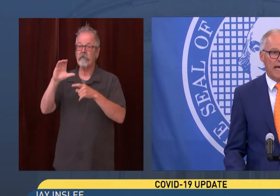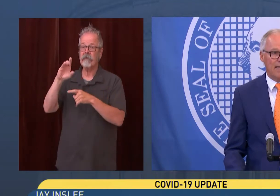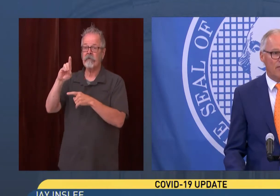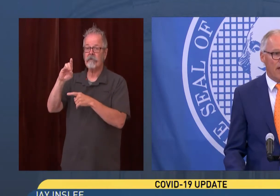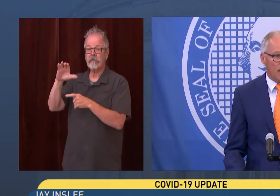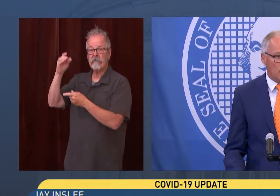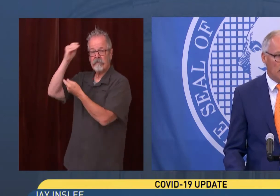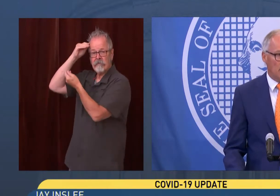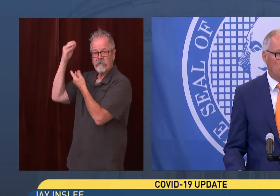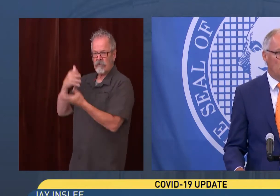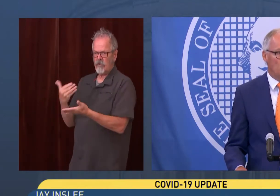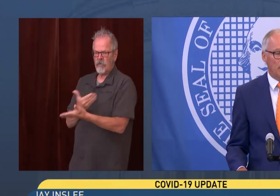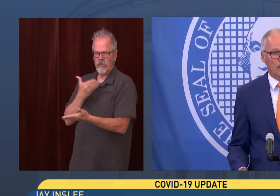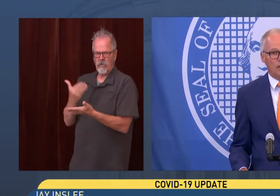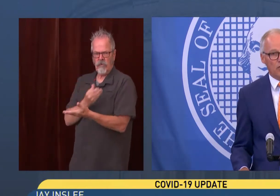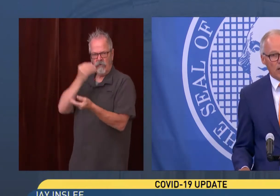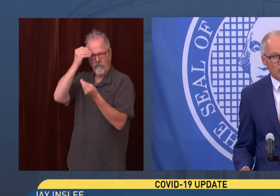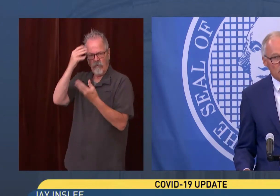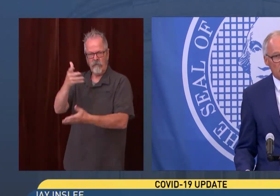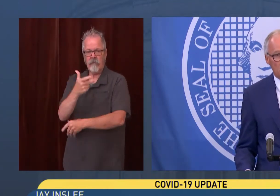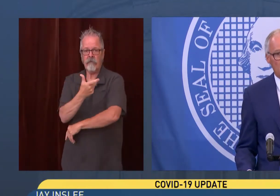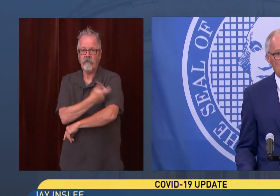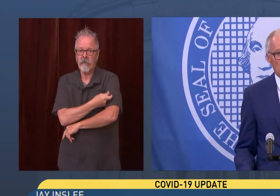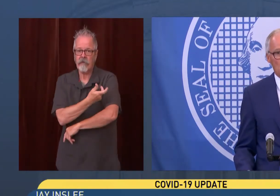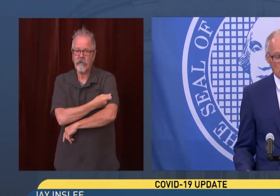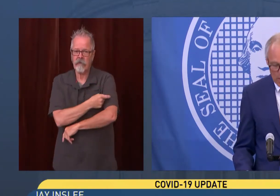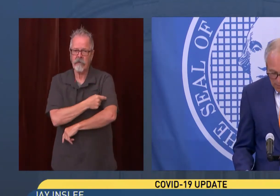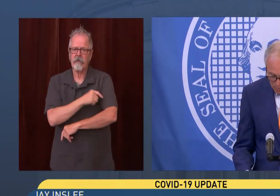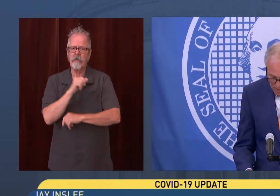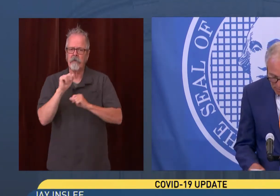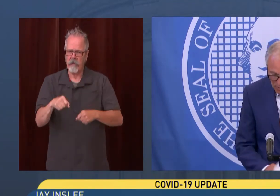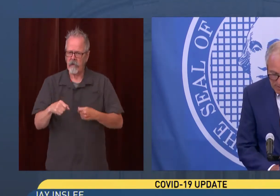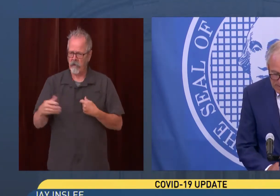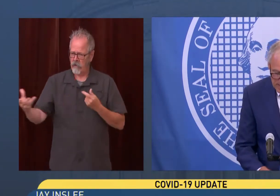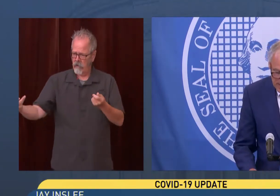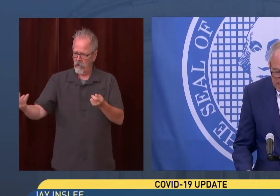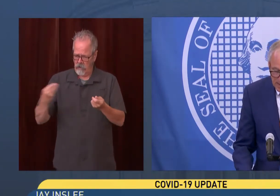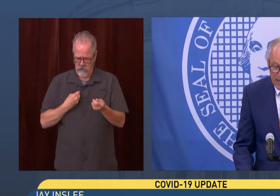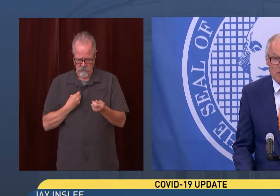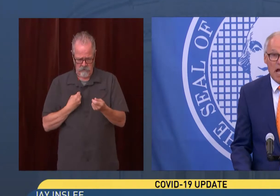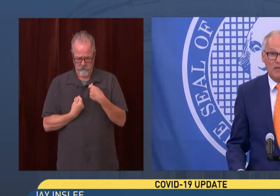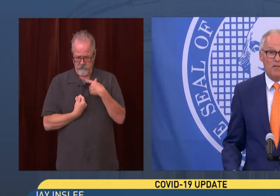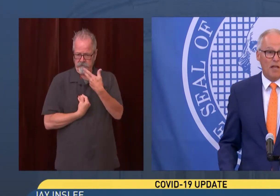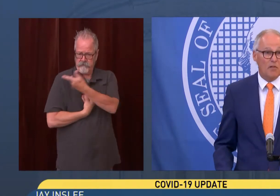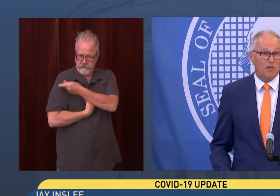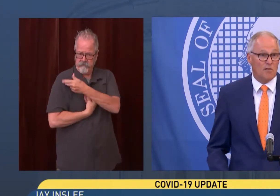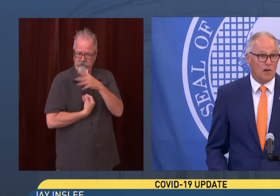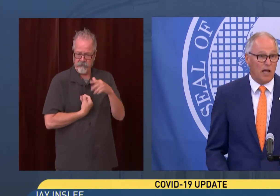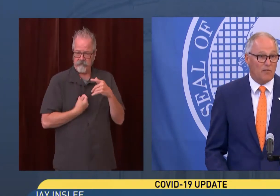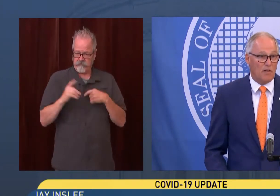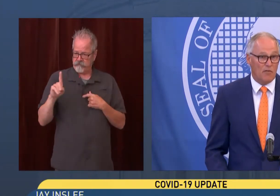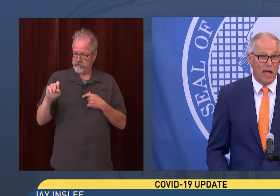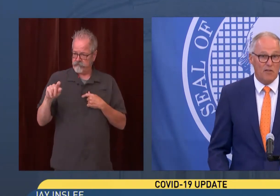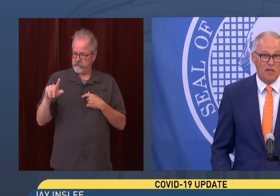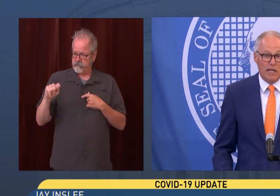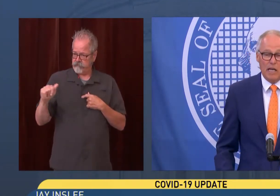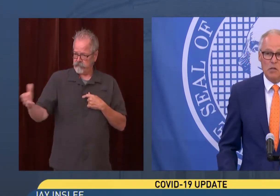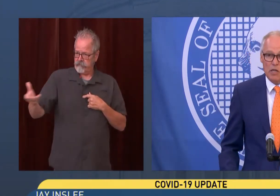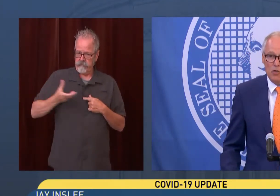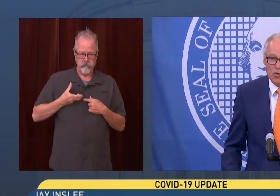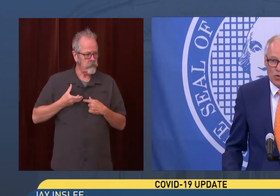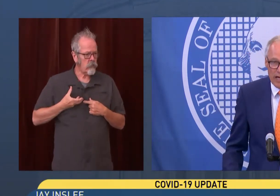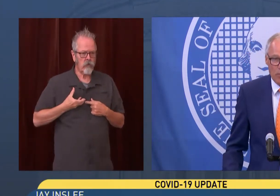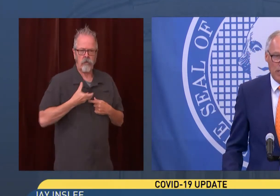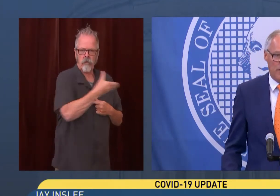that even vaccinated people can transmit the disease to other people. Now, that's not to say this isn't a life-saving vaccine.